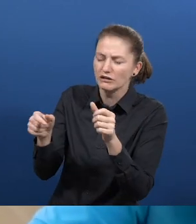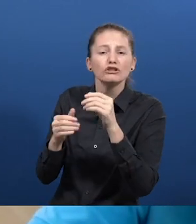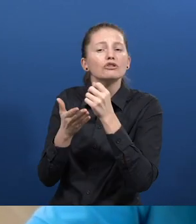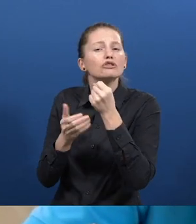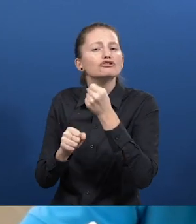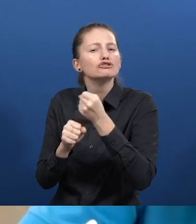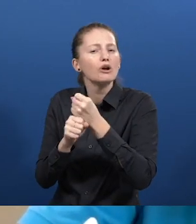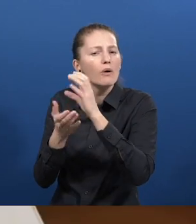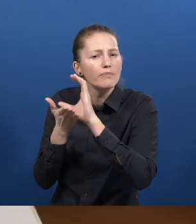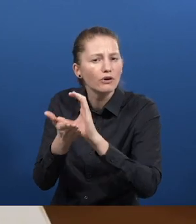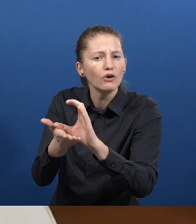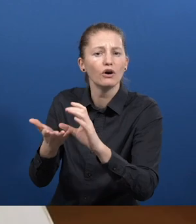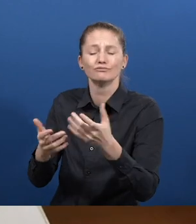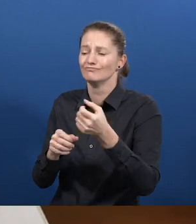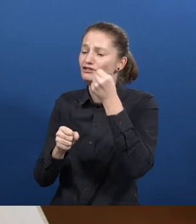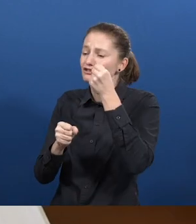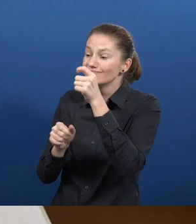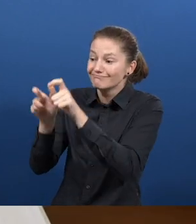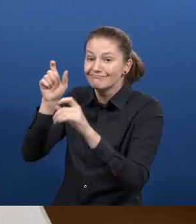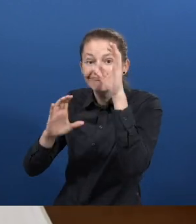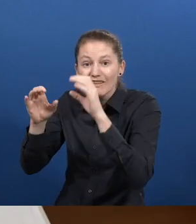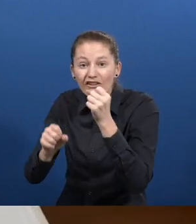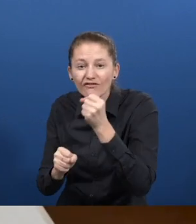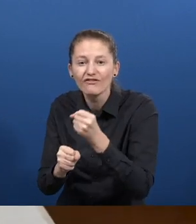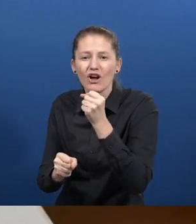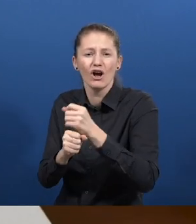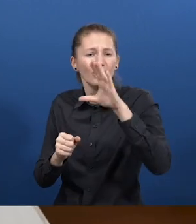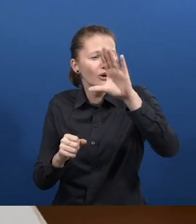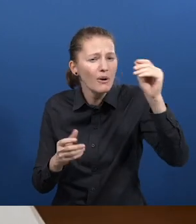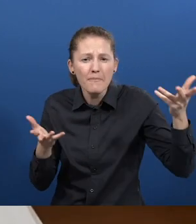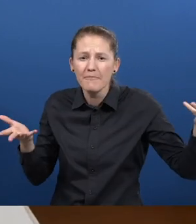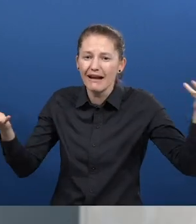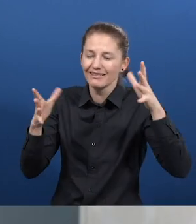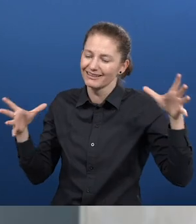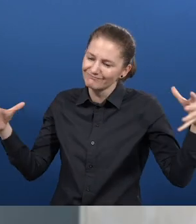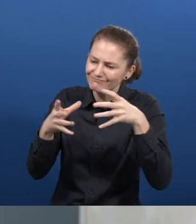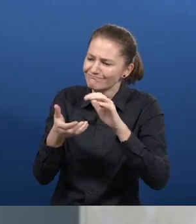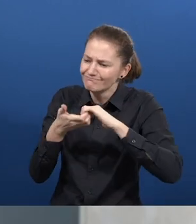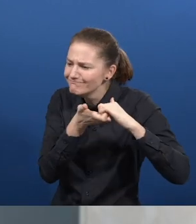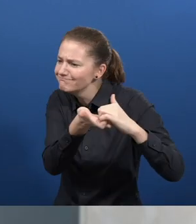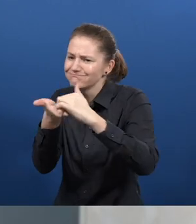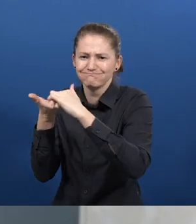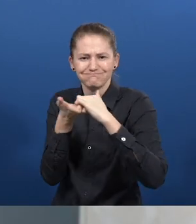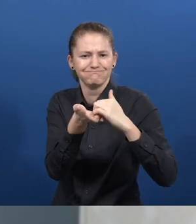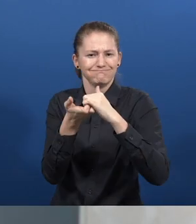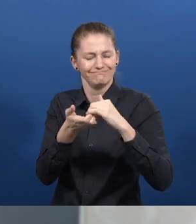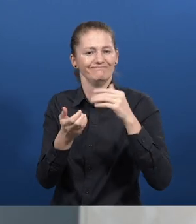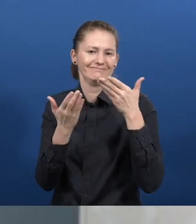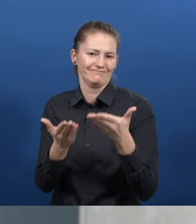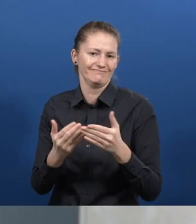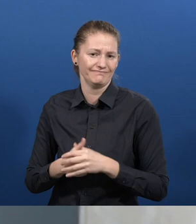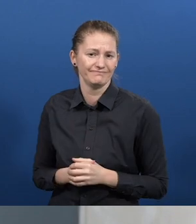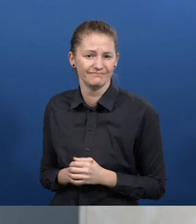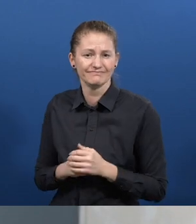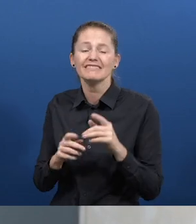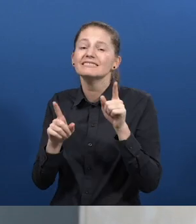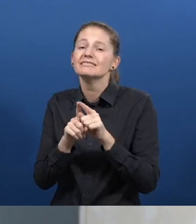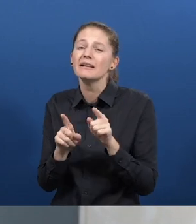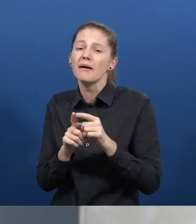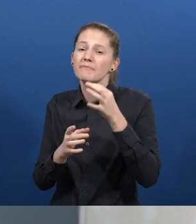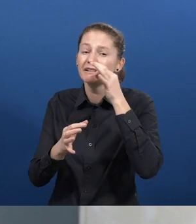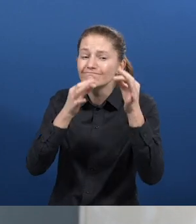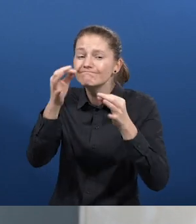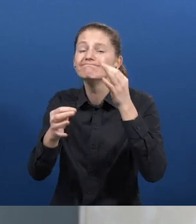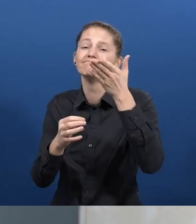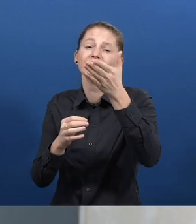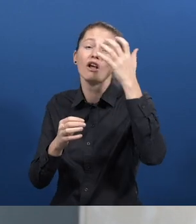companies and employer into the national plans. And we ask the government already to endorse the training program and